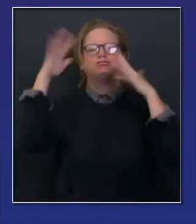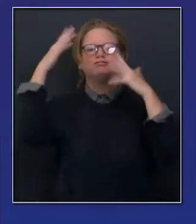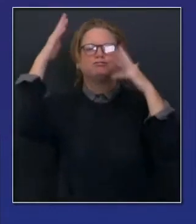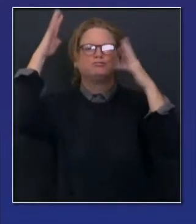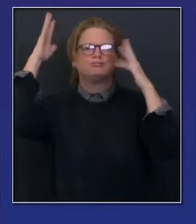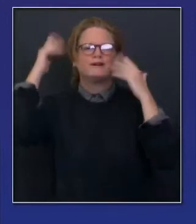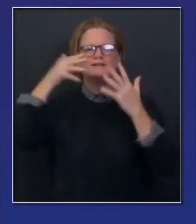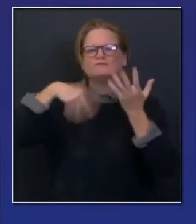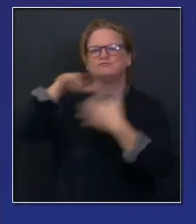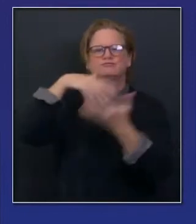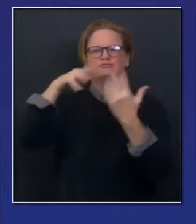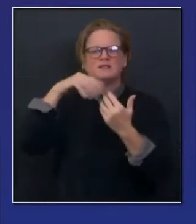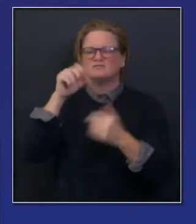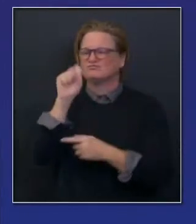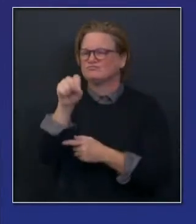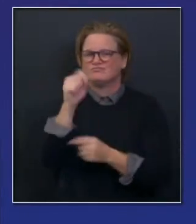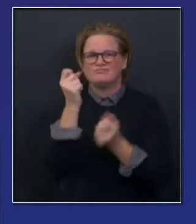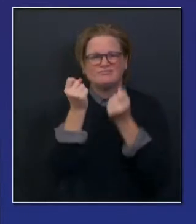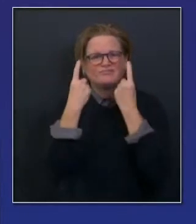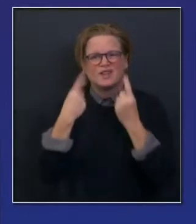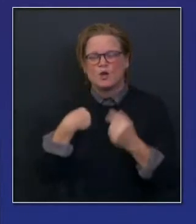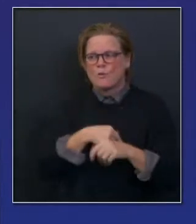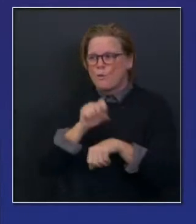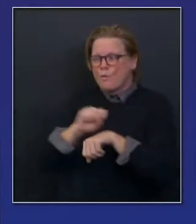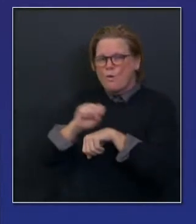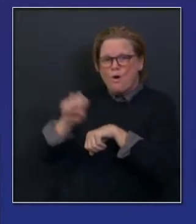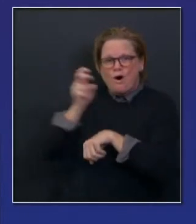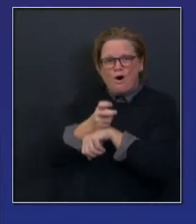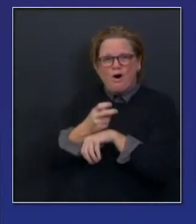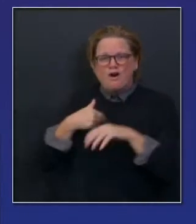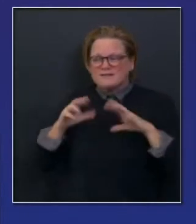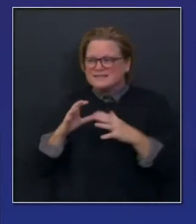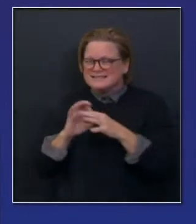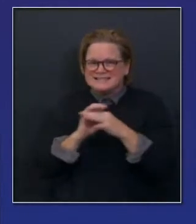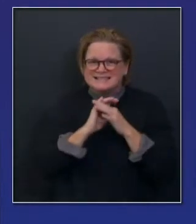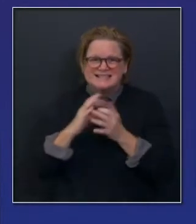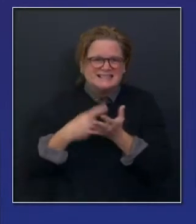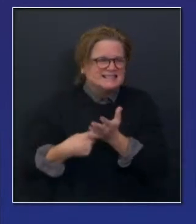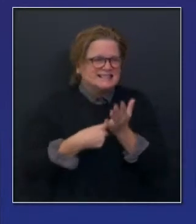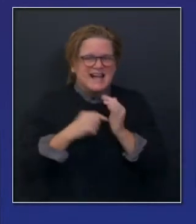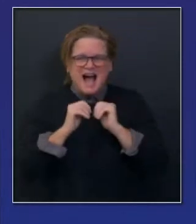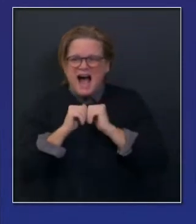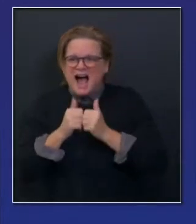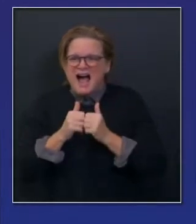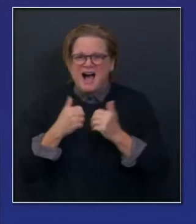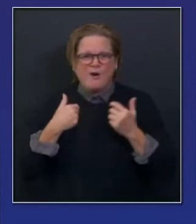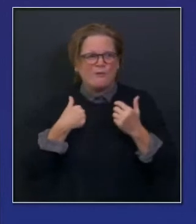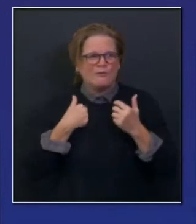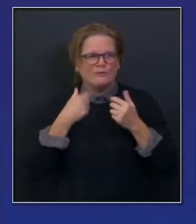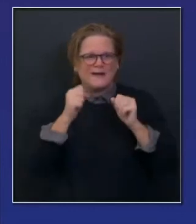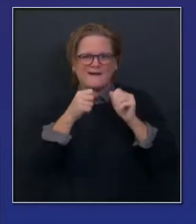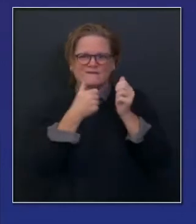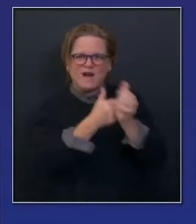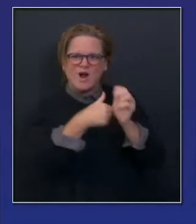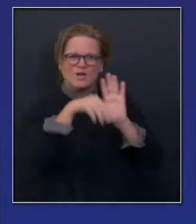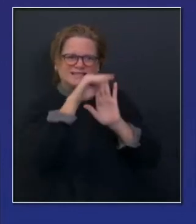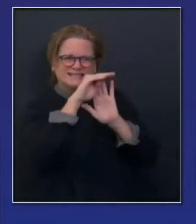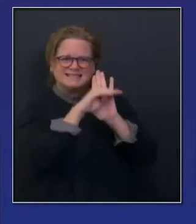But you may have noted, and this is the stubborn reality, you may have noted up here, just in my own backyard,